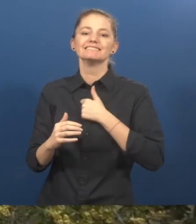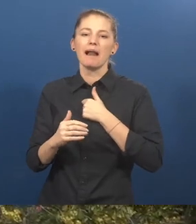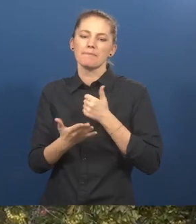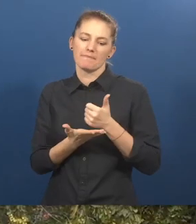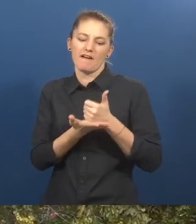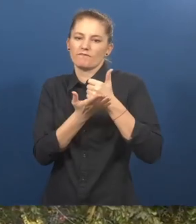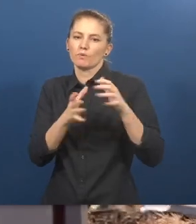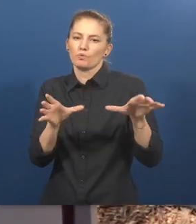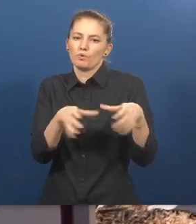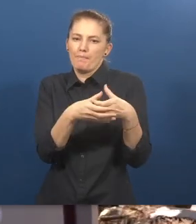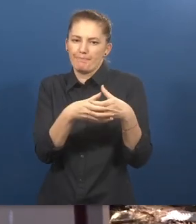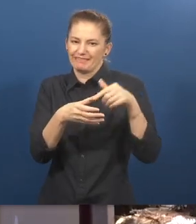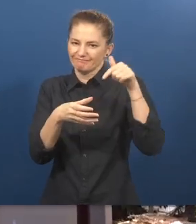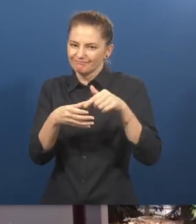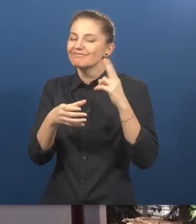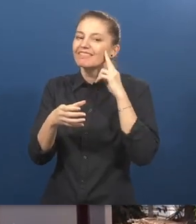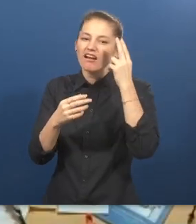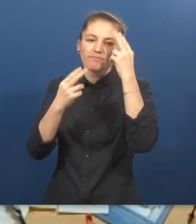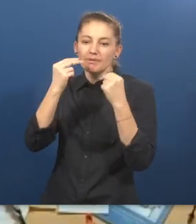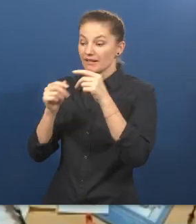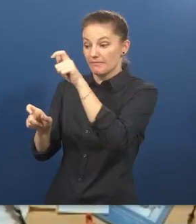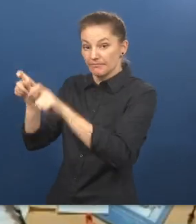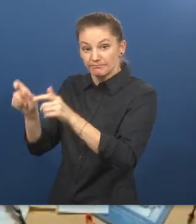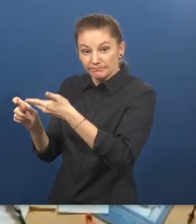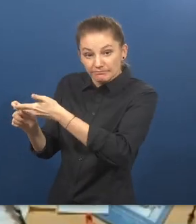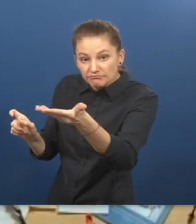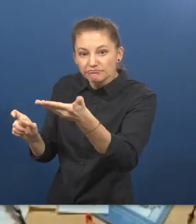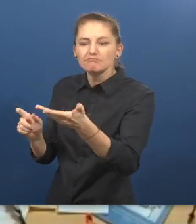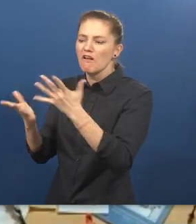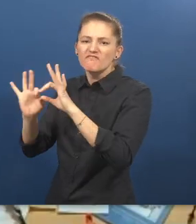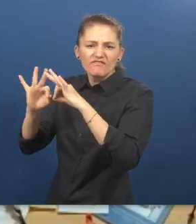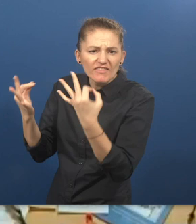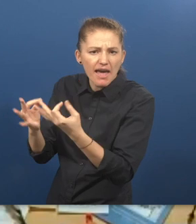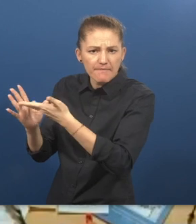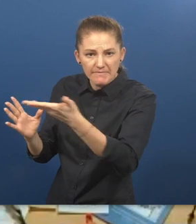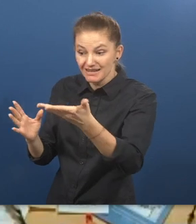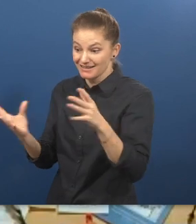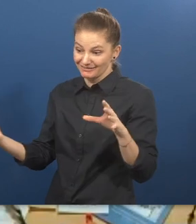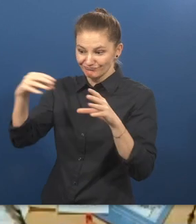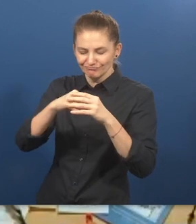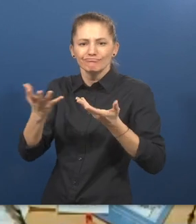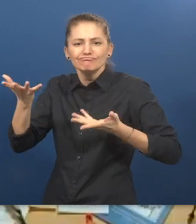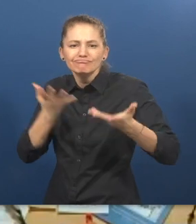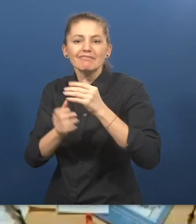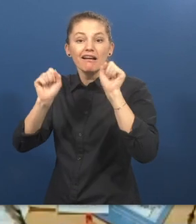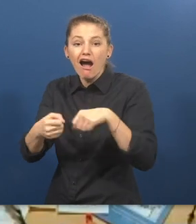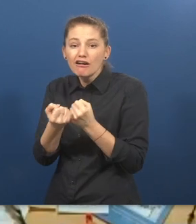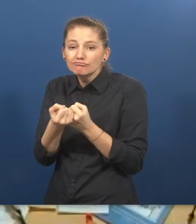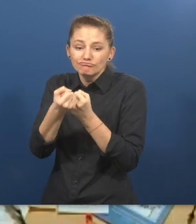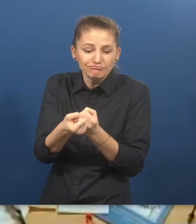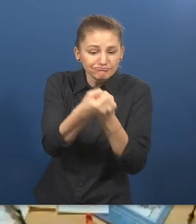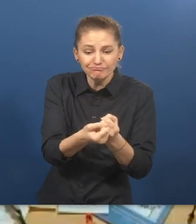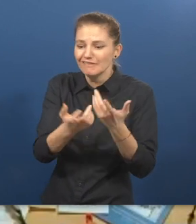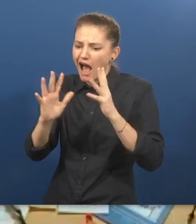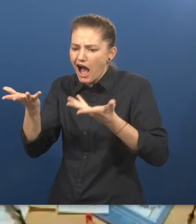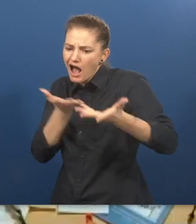-help group is created by deafblind adults and their families which can support expansion of their